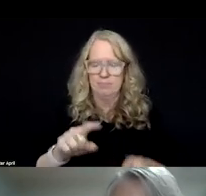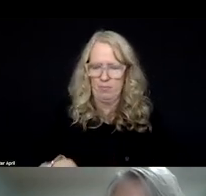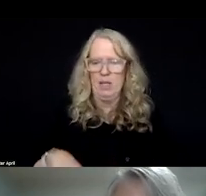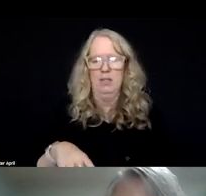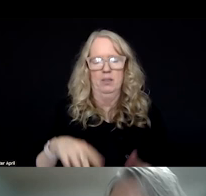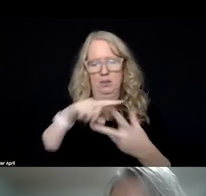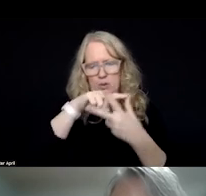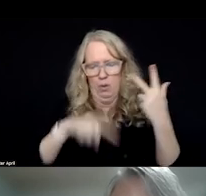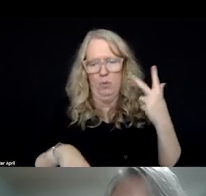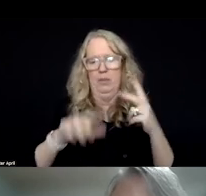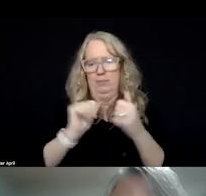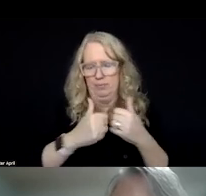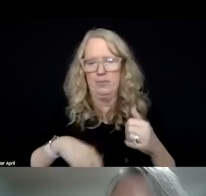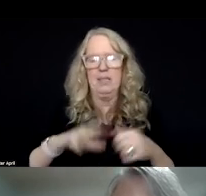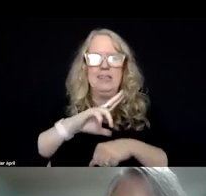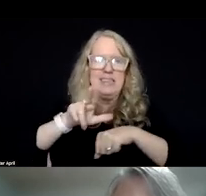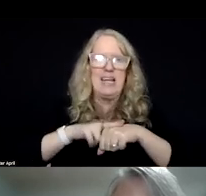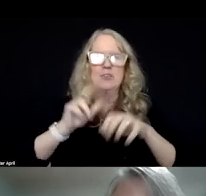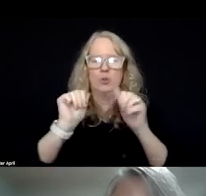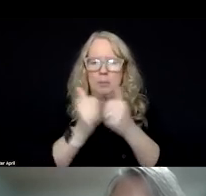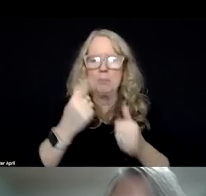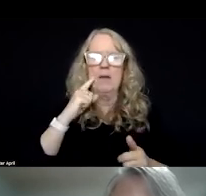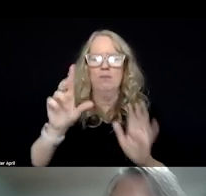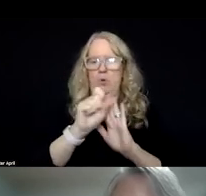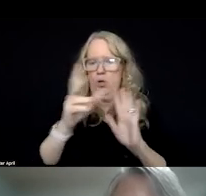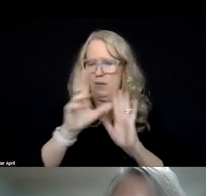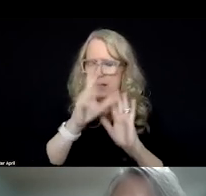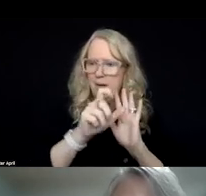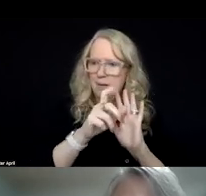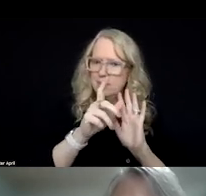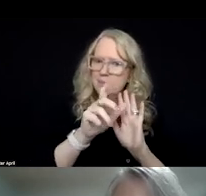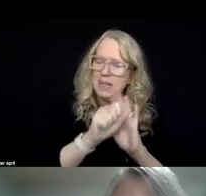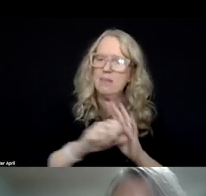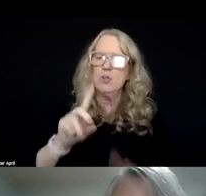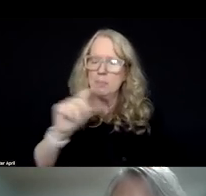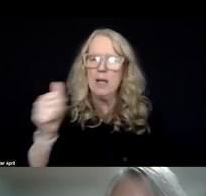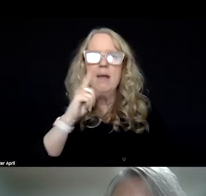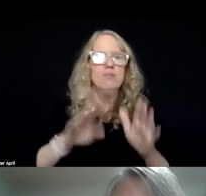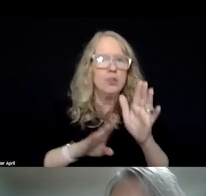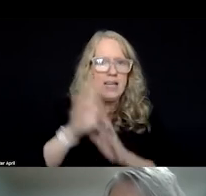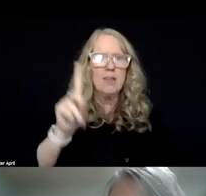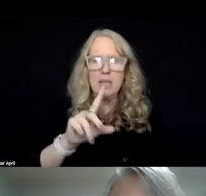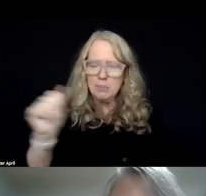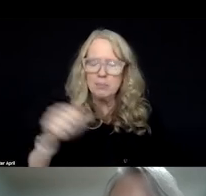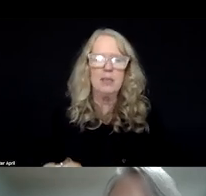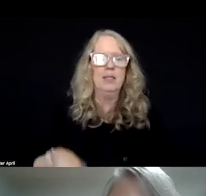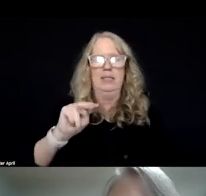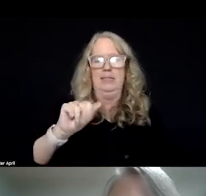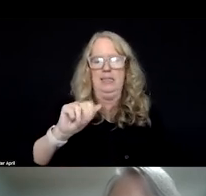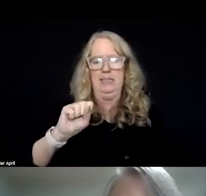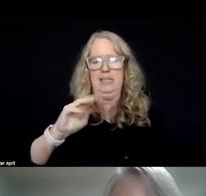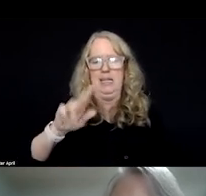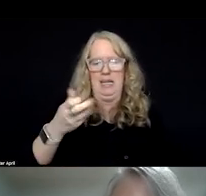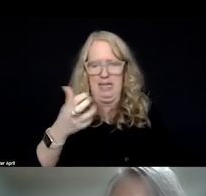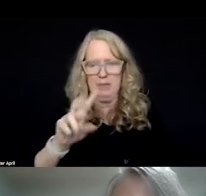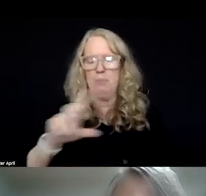association. NASD is the National Association for State Disability Developmental Disability Directors, NASHPD, then NAD, the